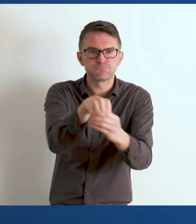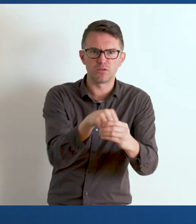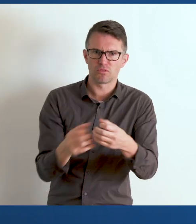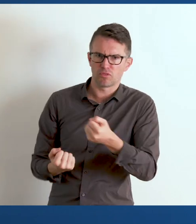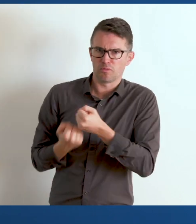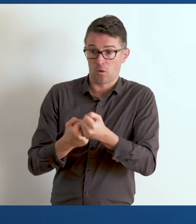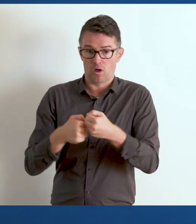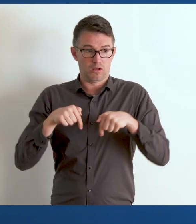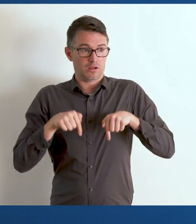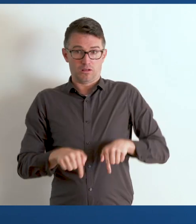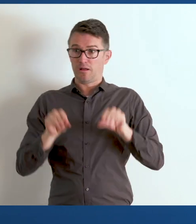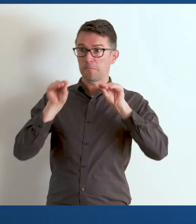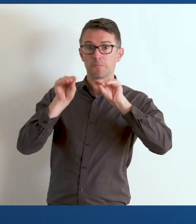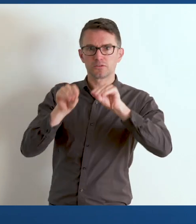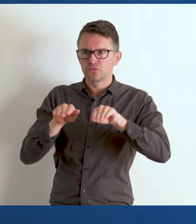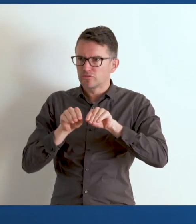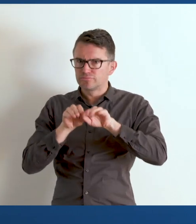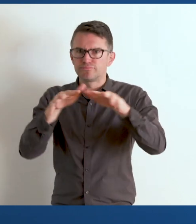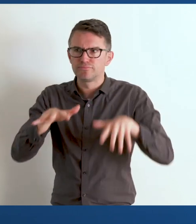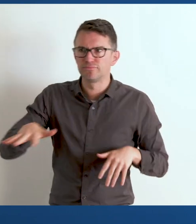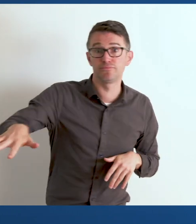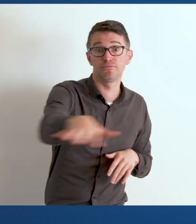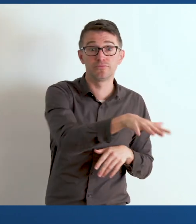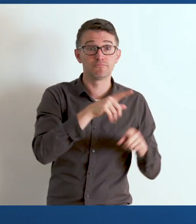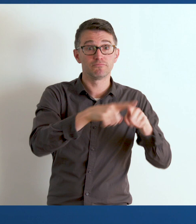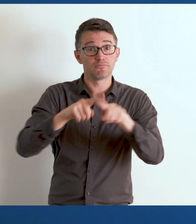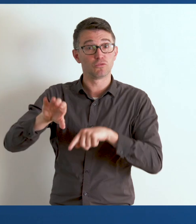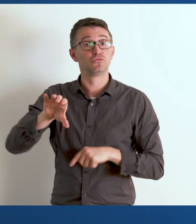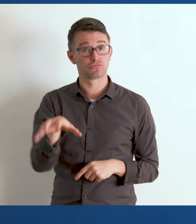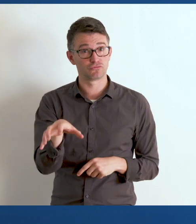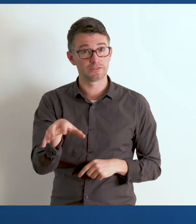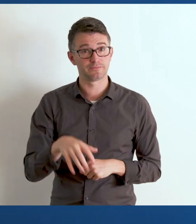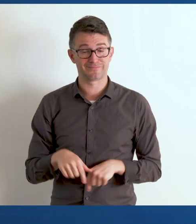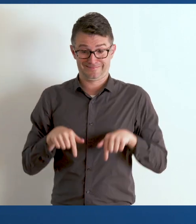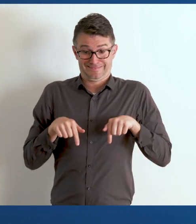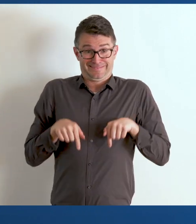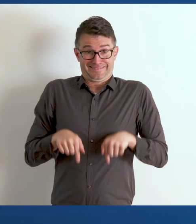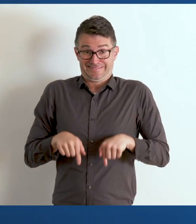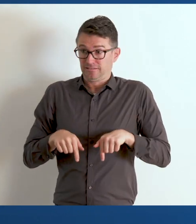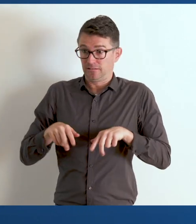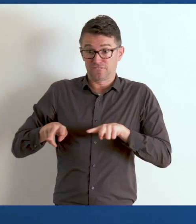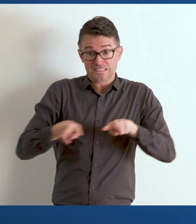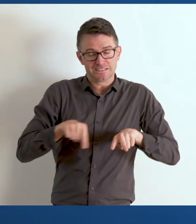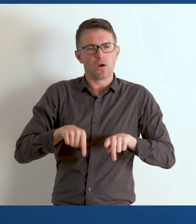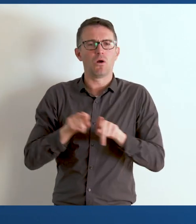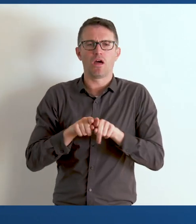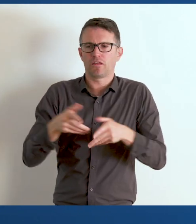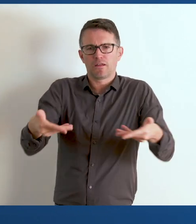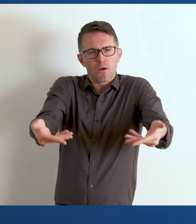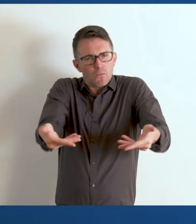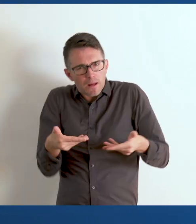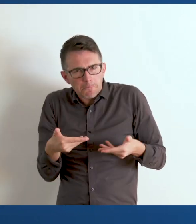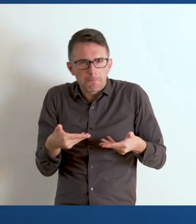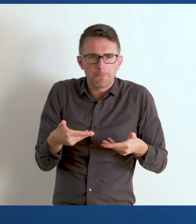support the use of the module at the country level. This video serves as an introduction to five clips that are meant